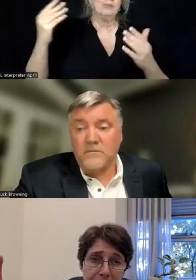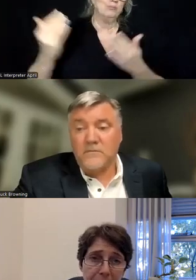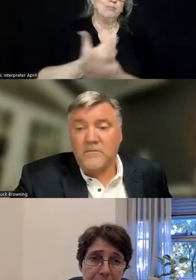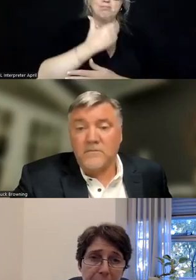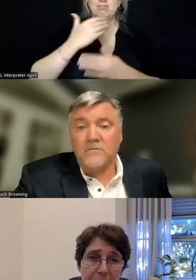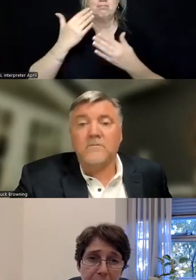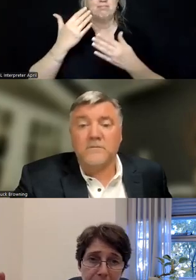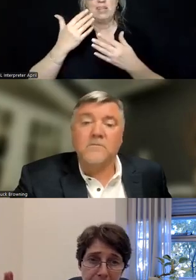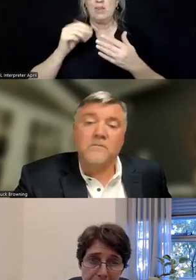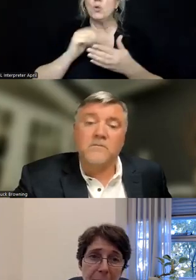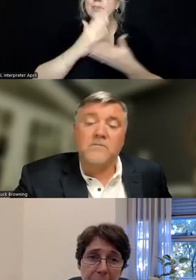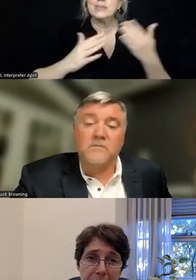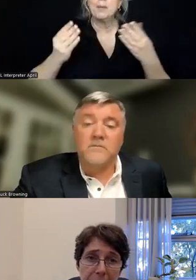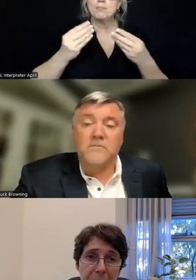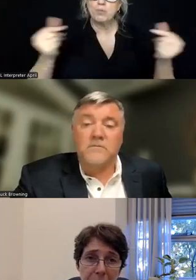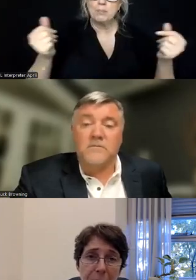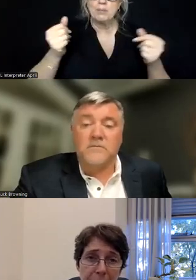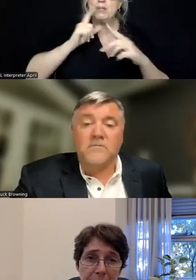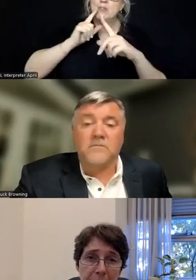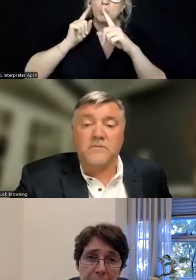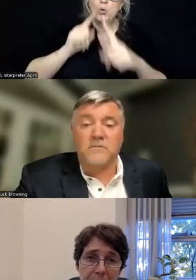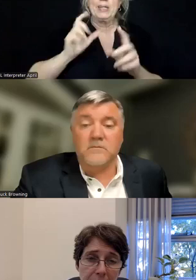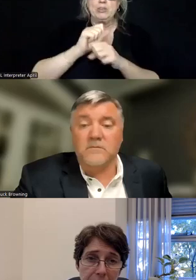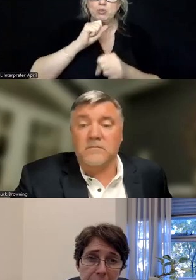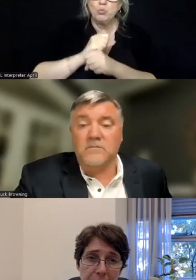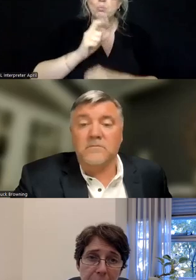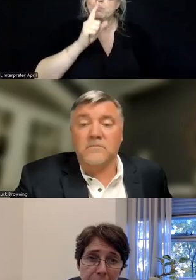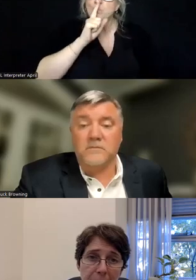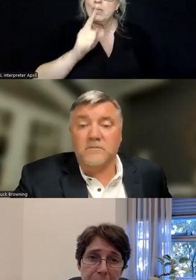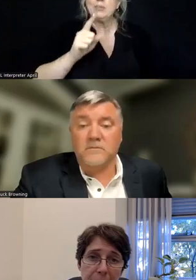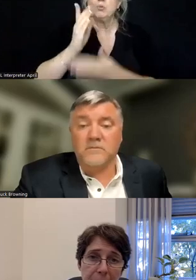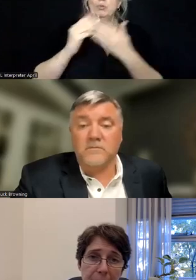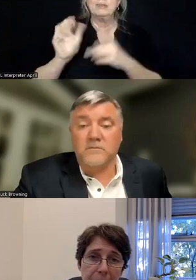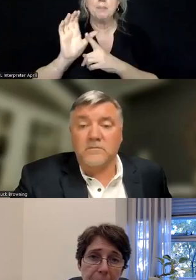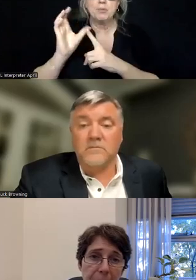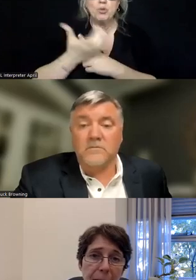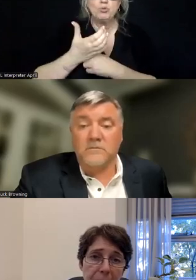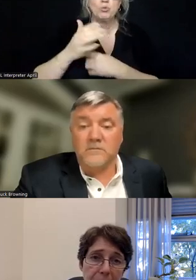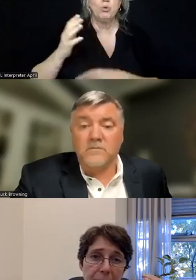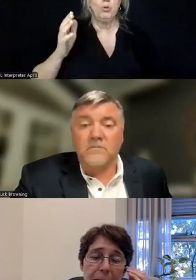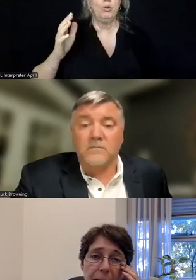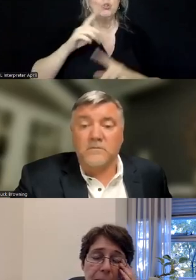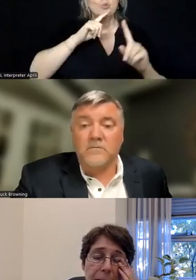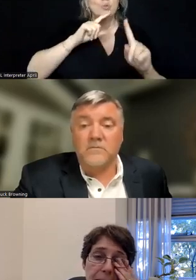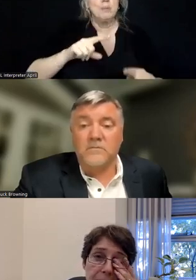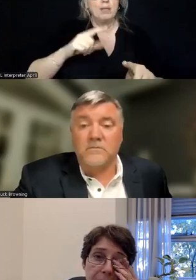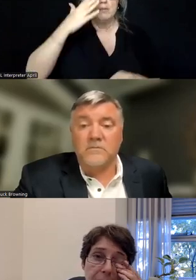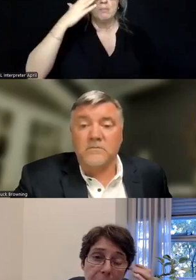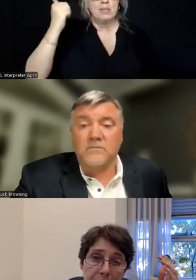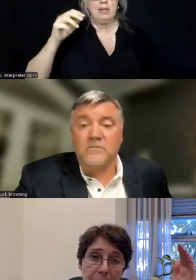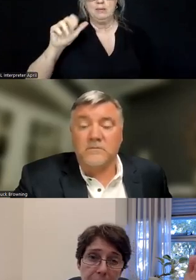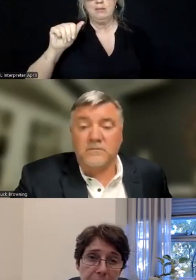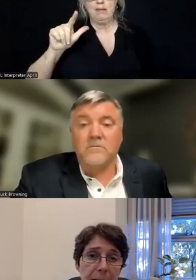remedies included in there that are aimed at ensuring some cultural responsiveness. Because in